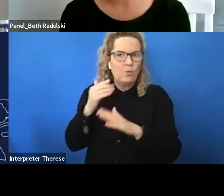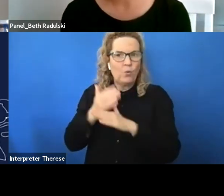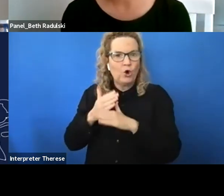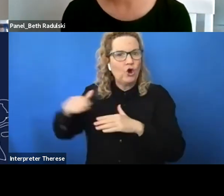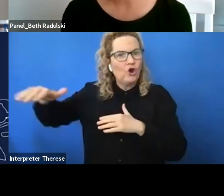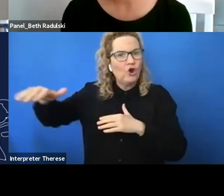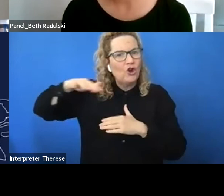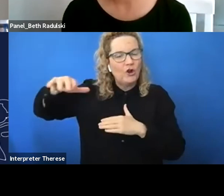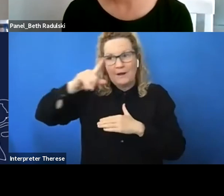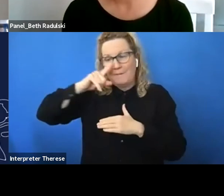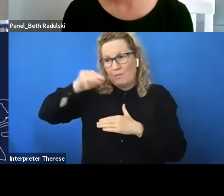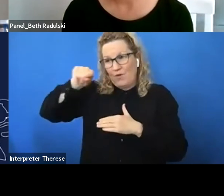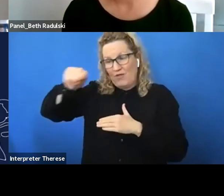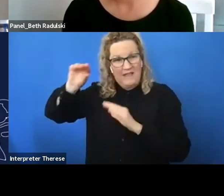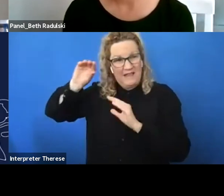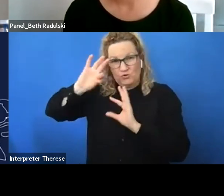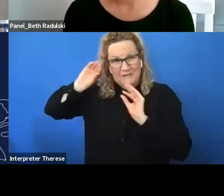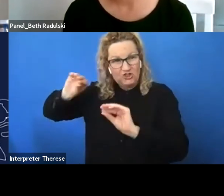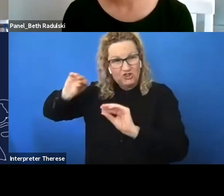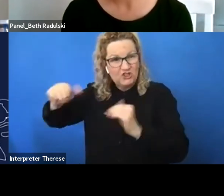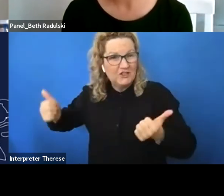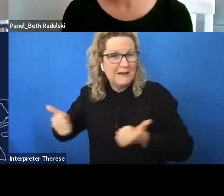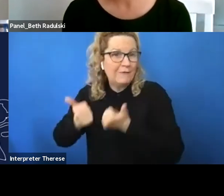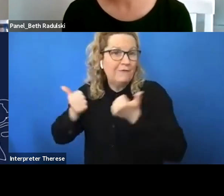enough in your workplace